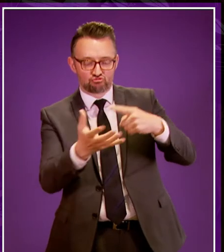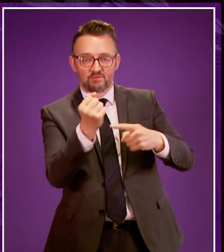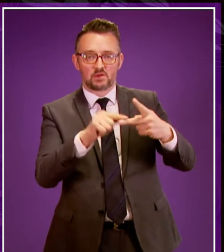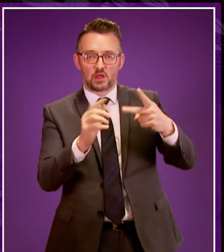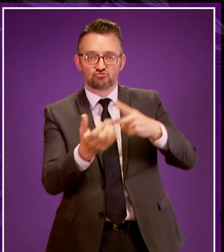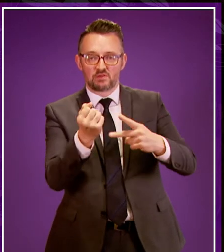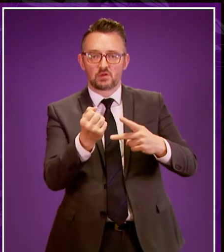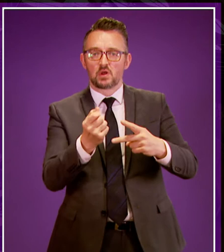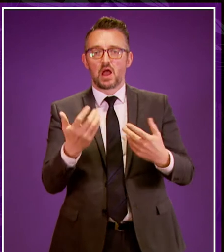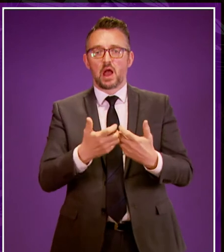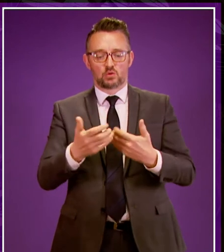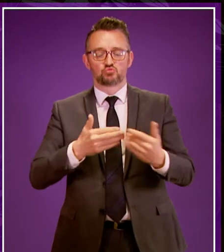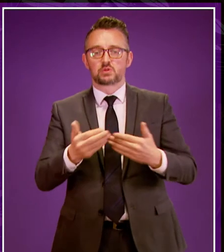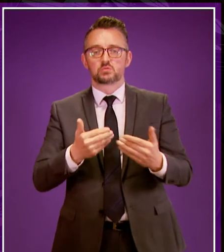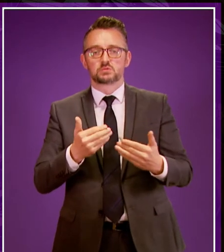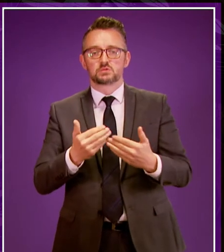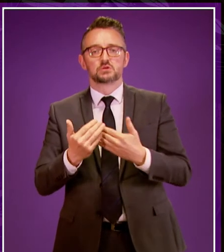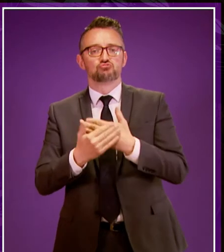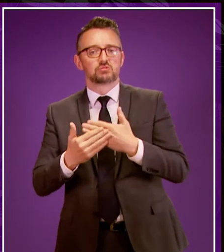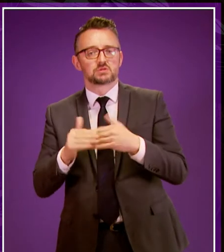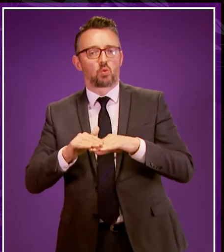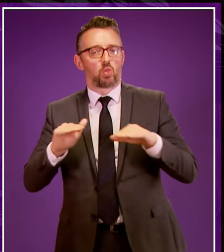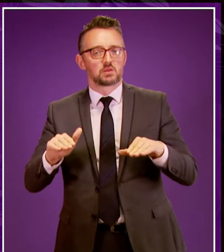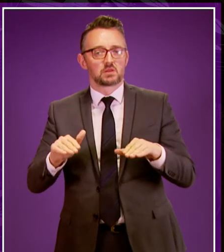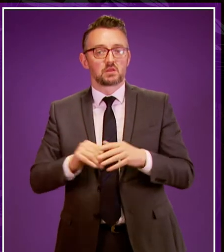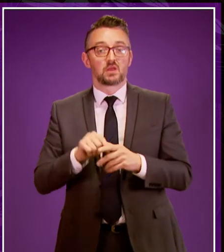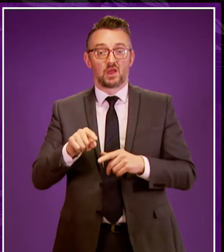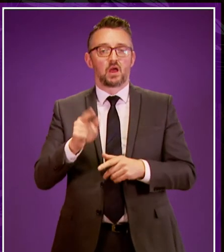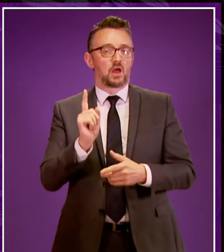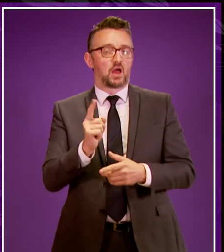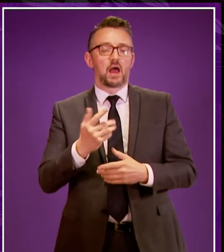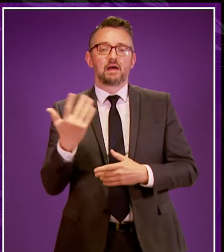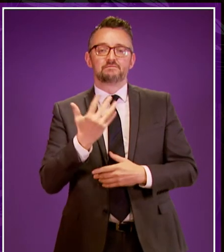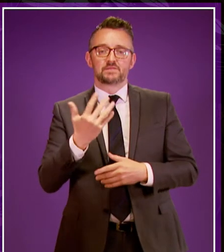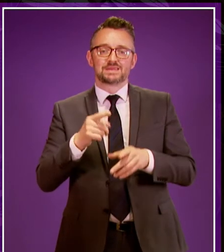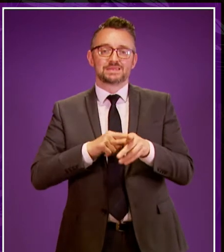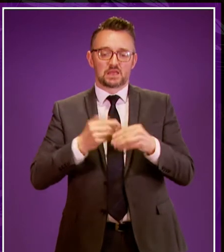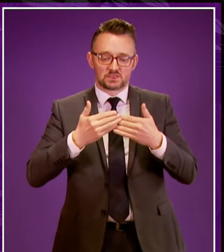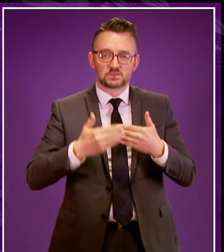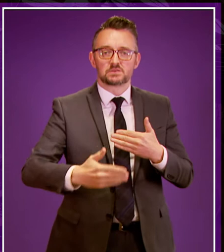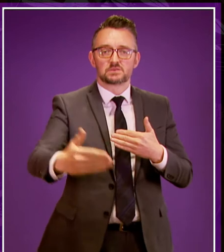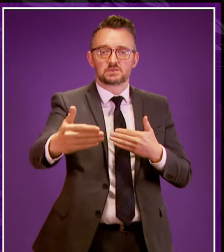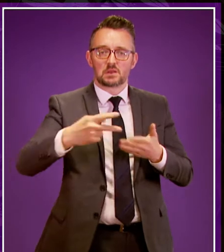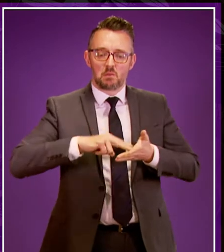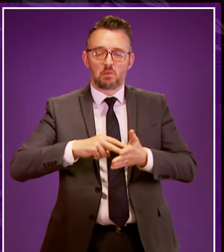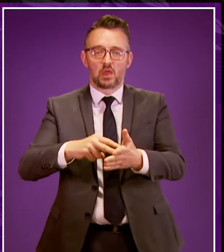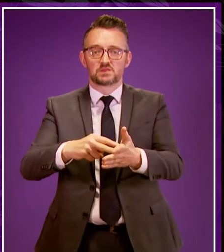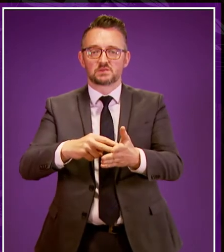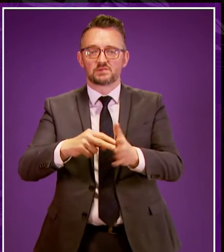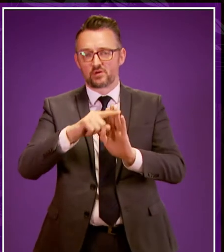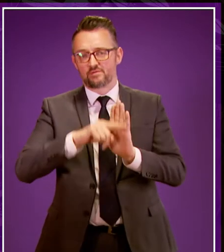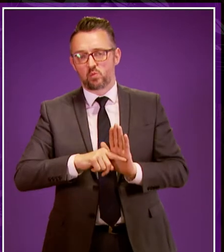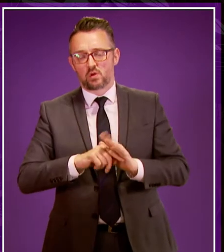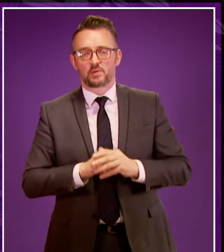address issues of racial equality and that's a 15 year framework which will be taken forward over the next 15